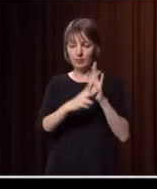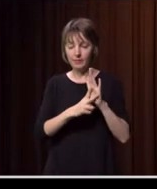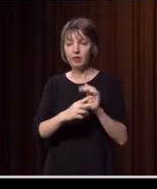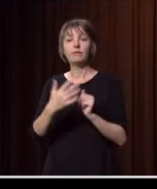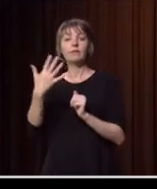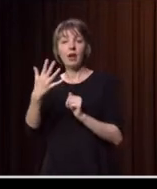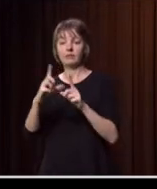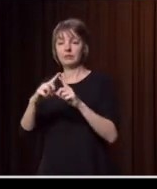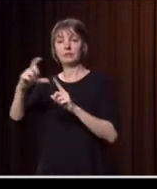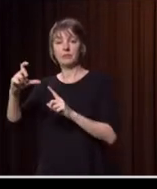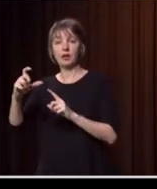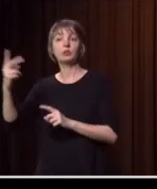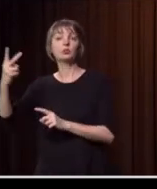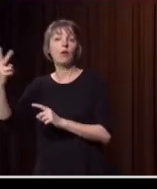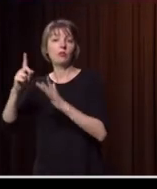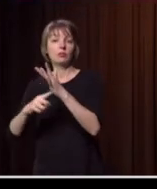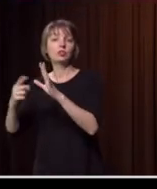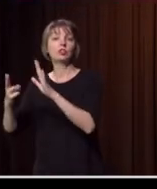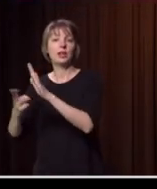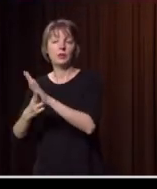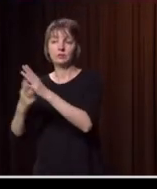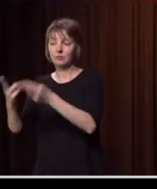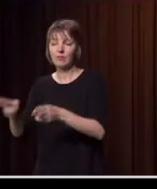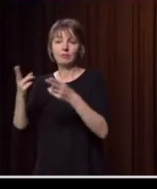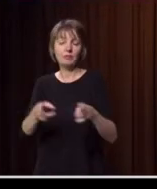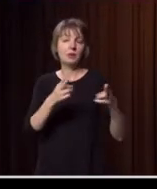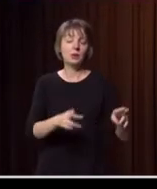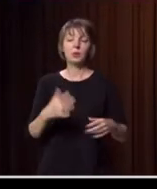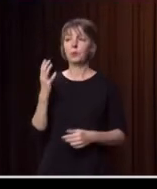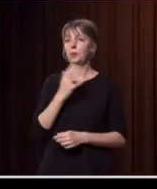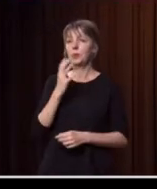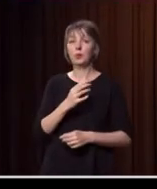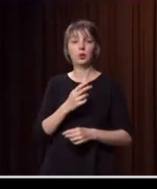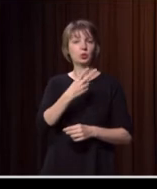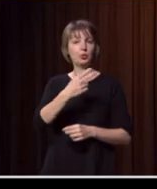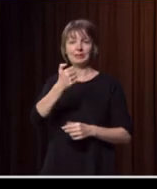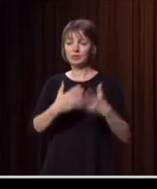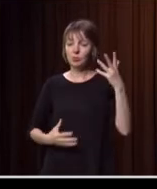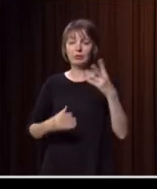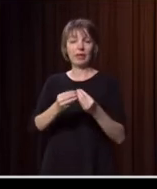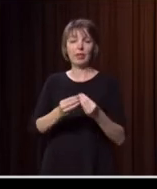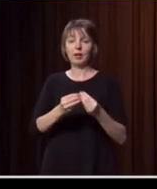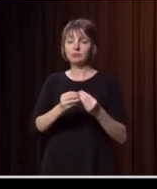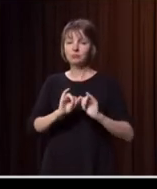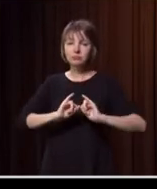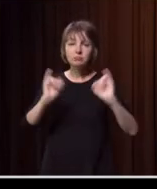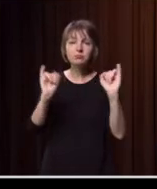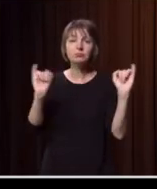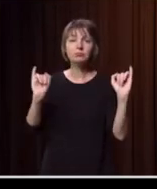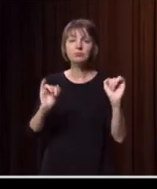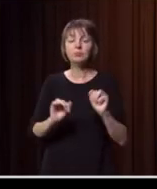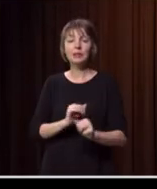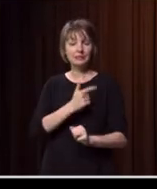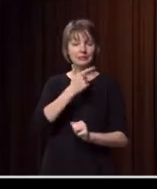December, and then 12 in January. And, and 26 lives was, was awfully tragic. But seven of those